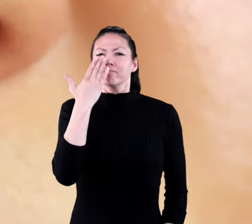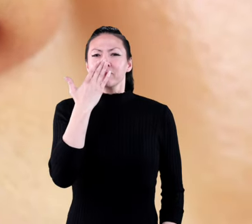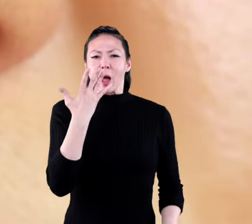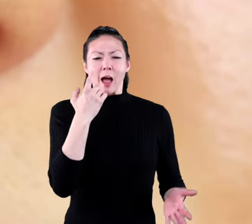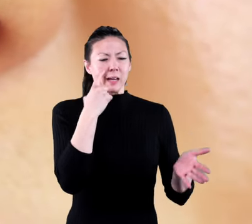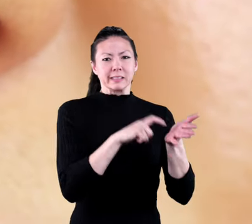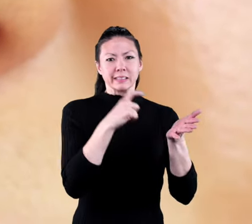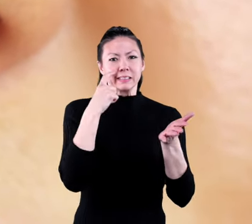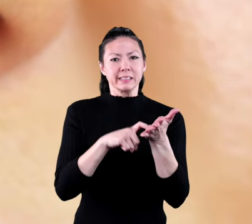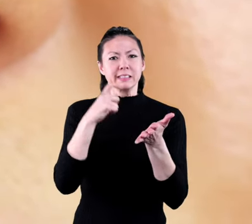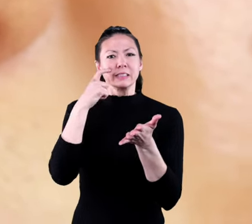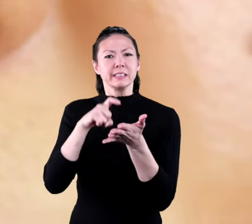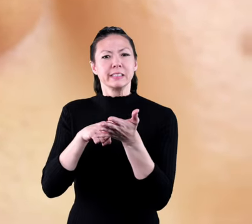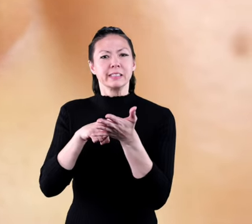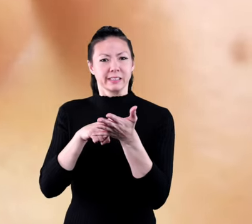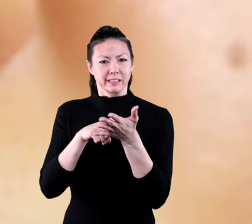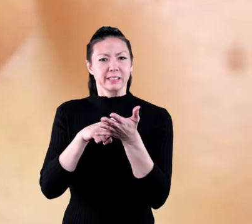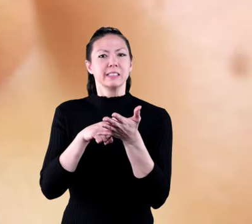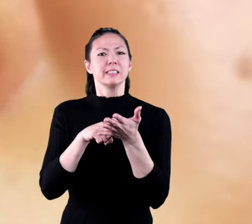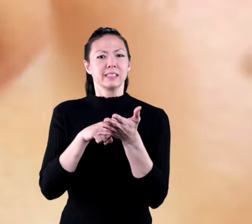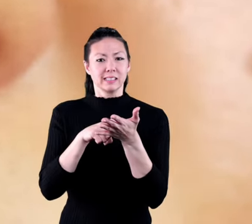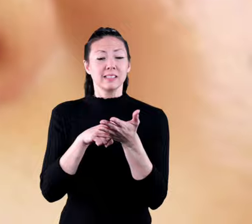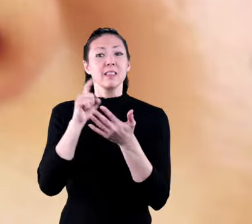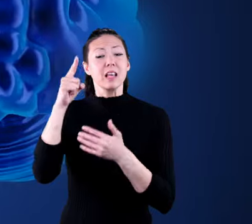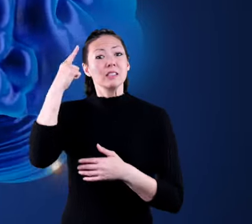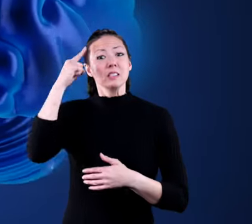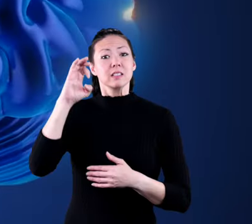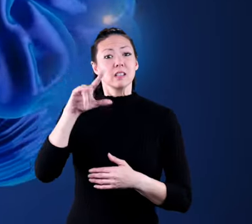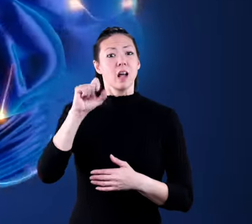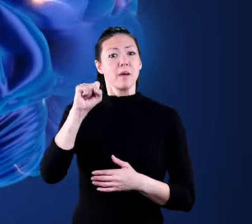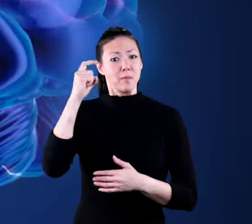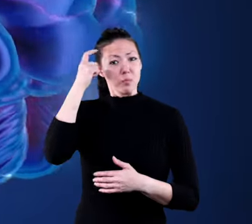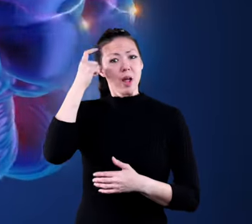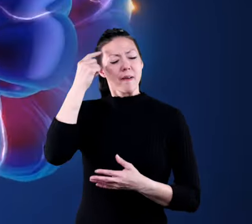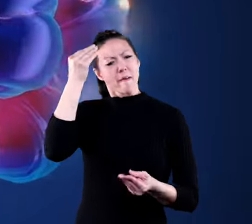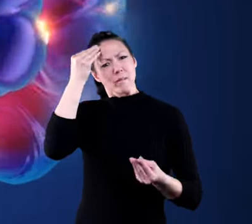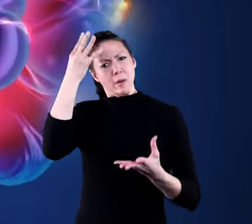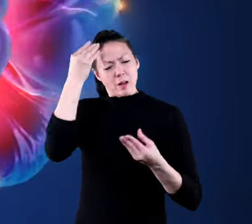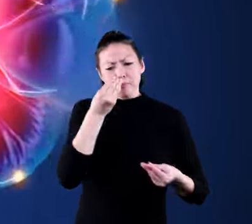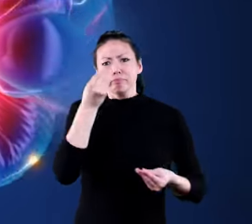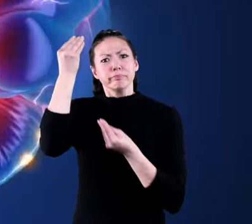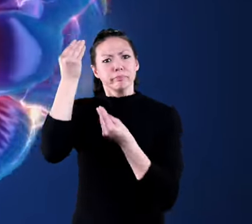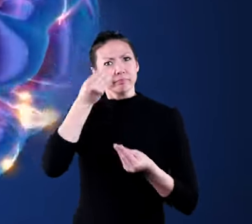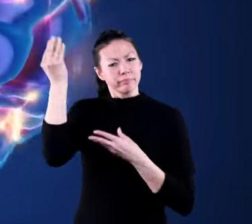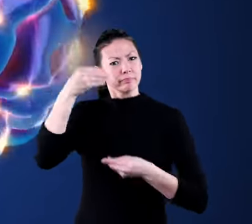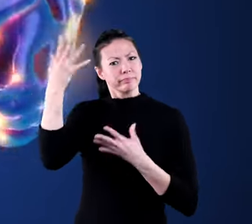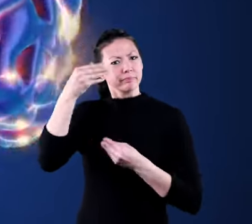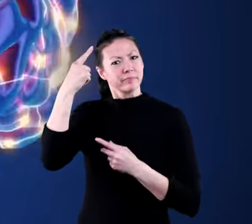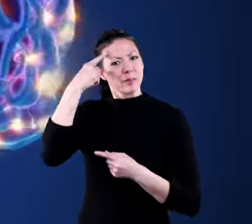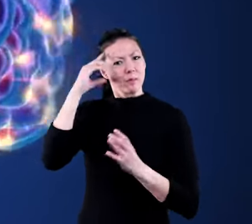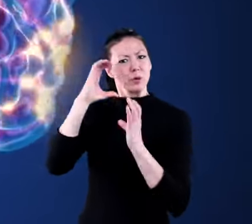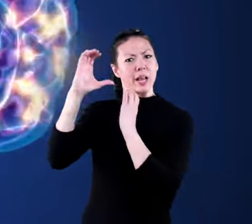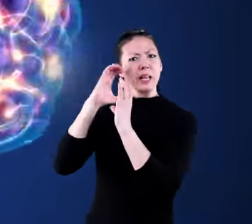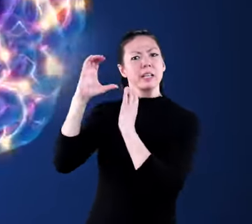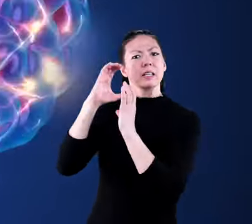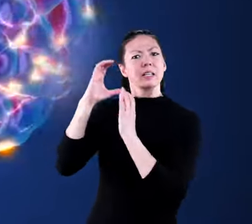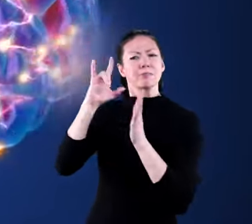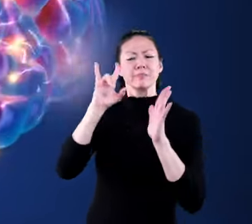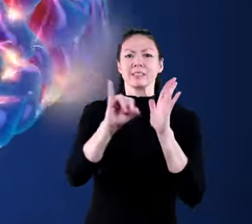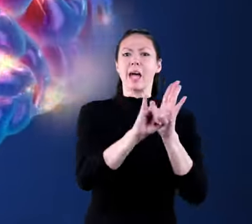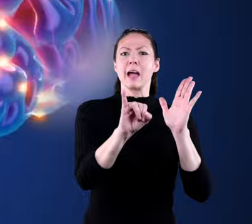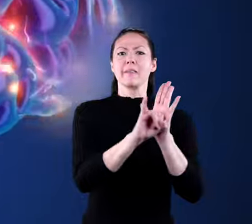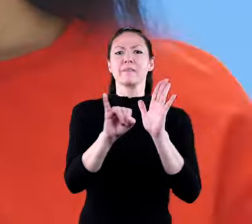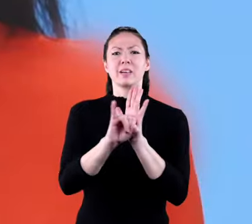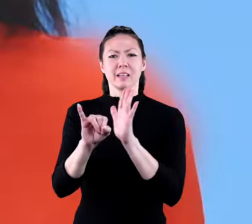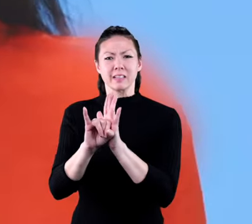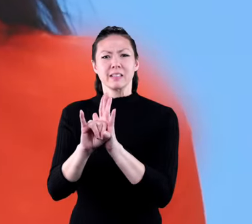stimulate olfactory cells located in the nose those cells send the brain information which then identifies what the nose is